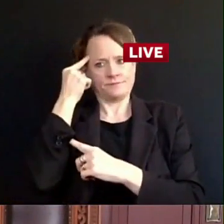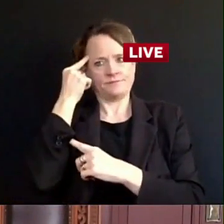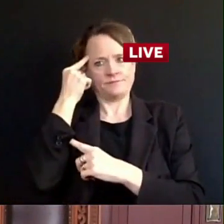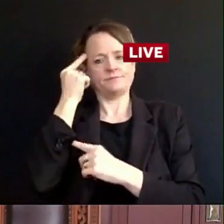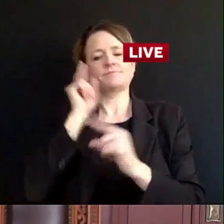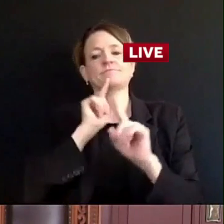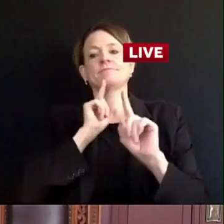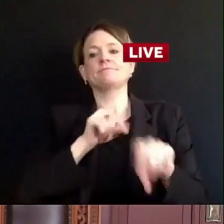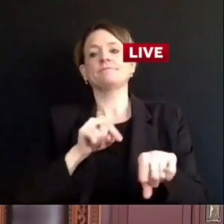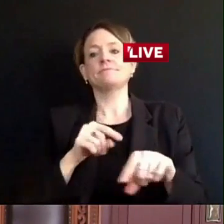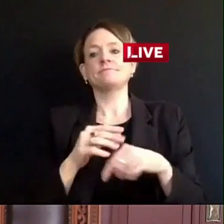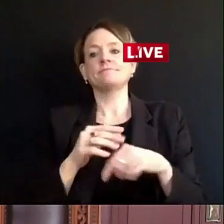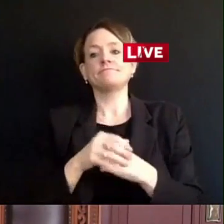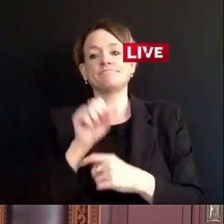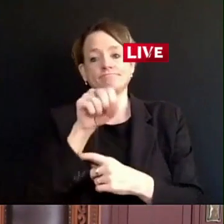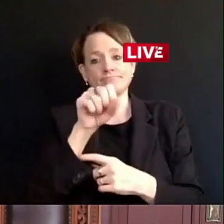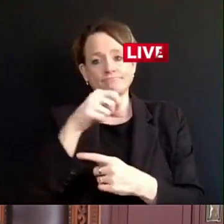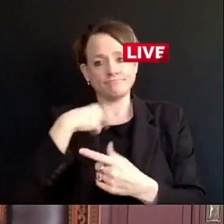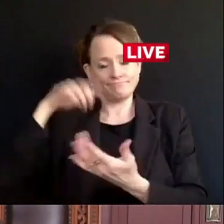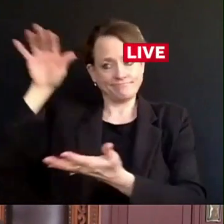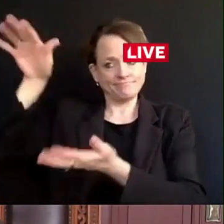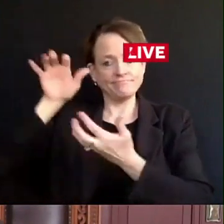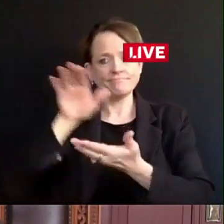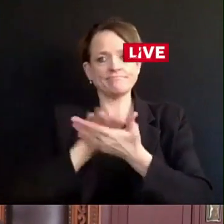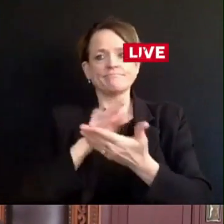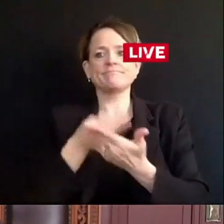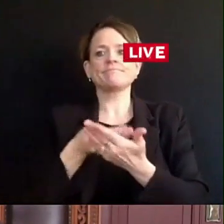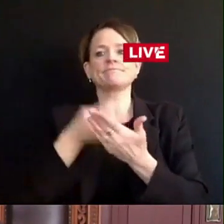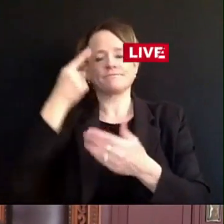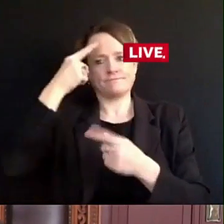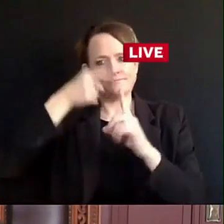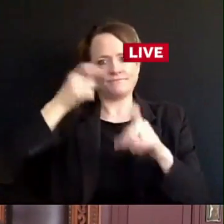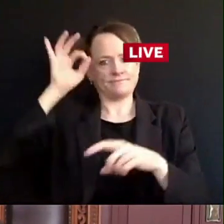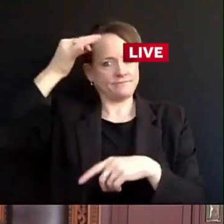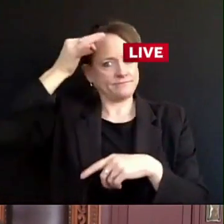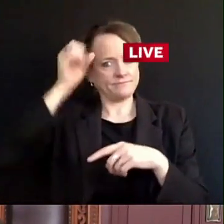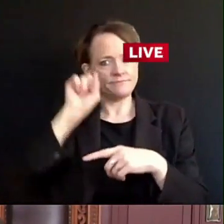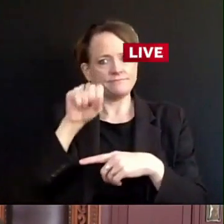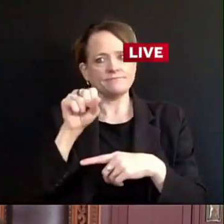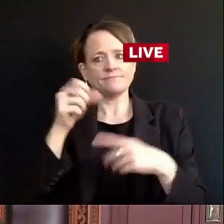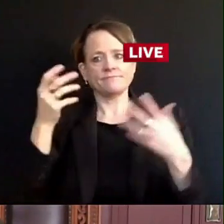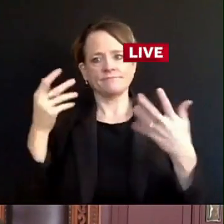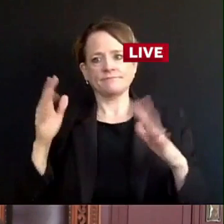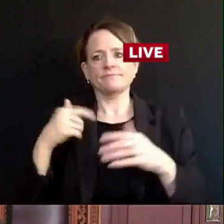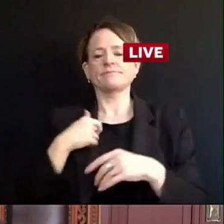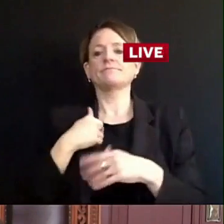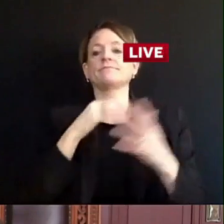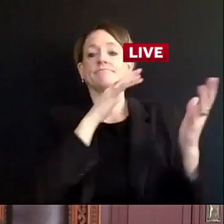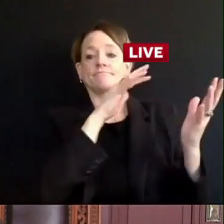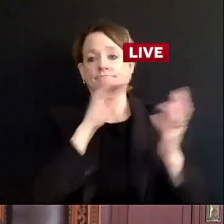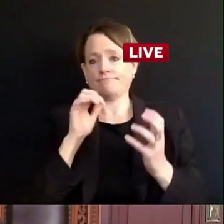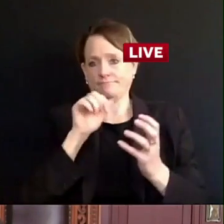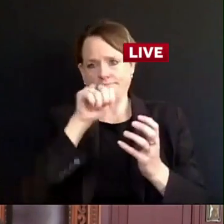about at the same time. So the choice was, first of all, the